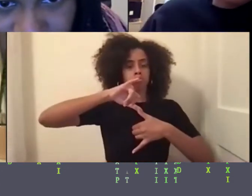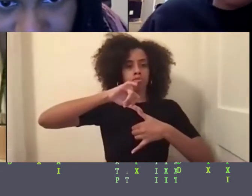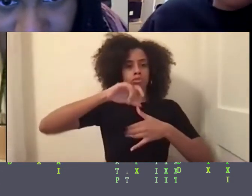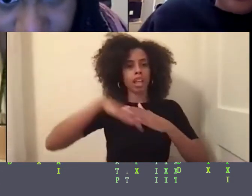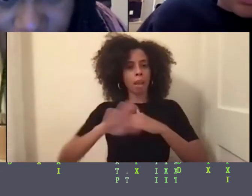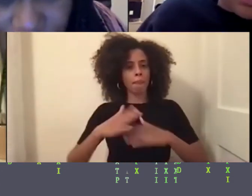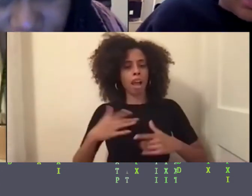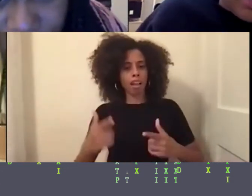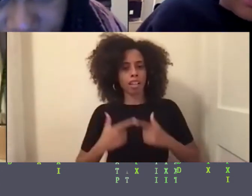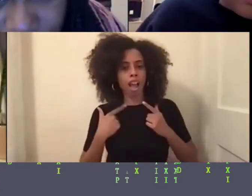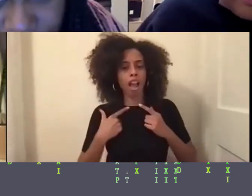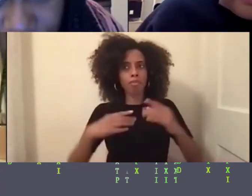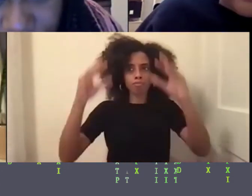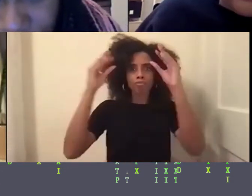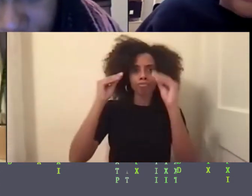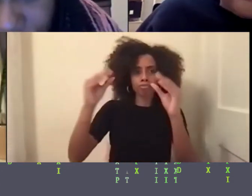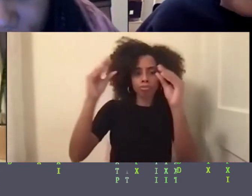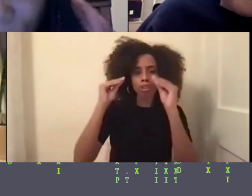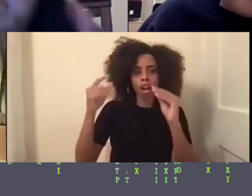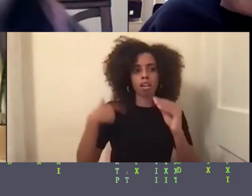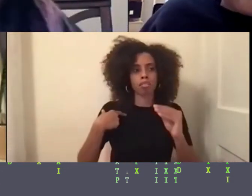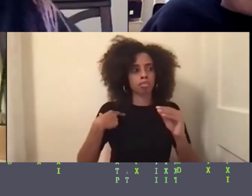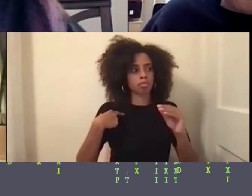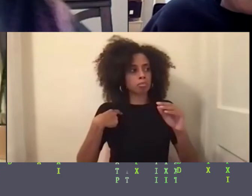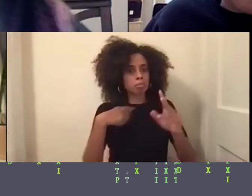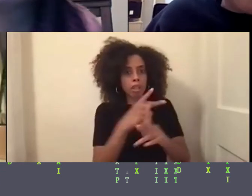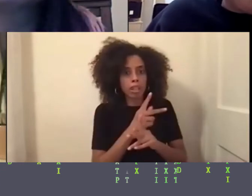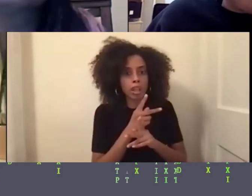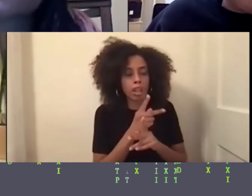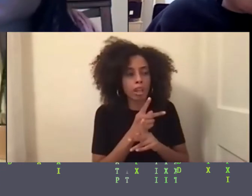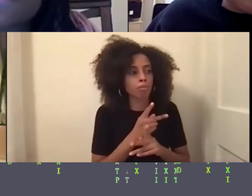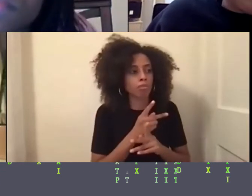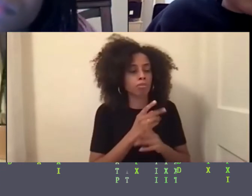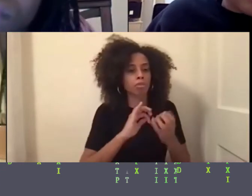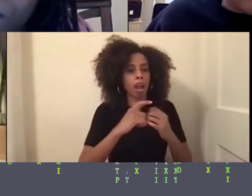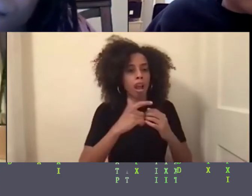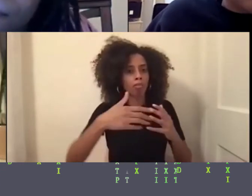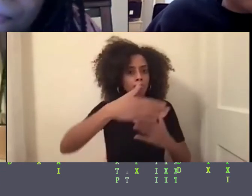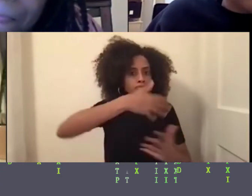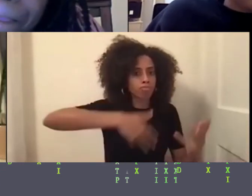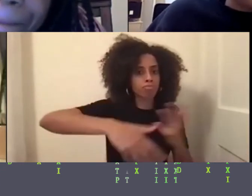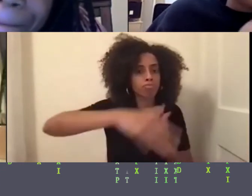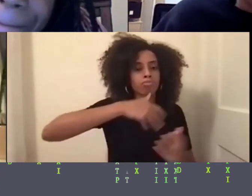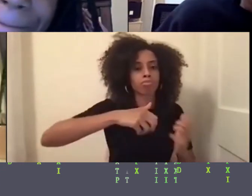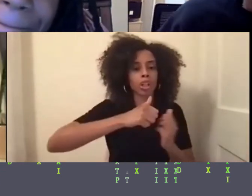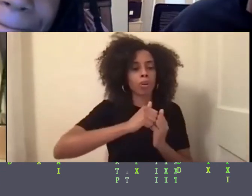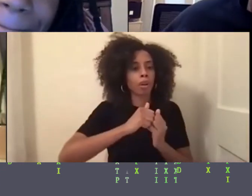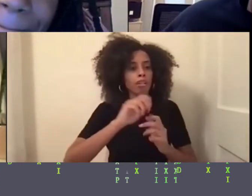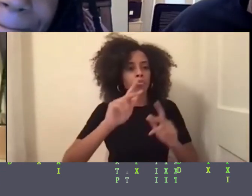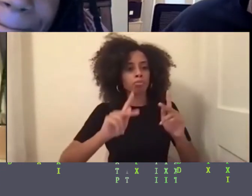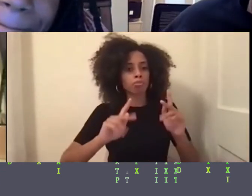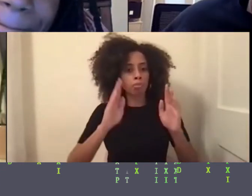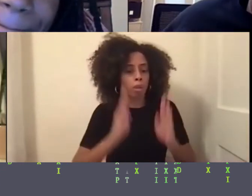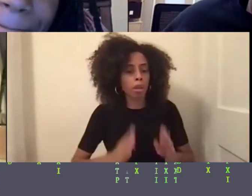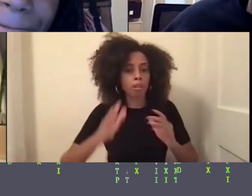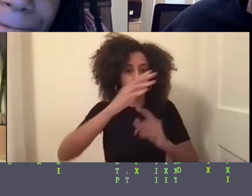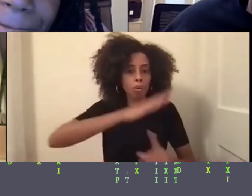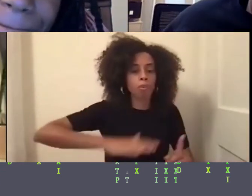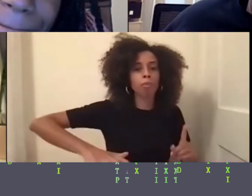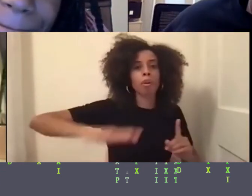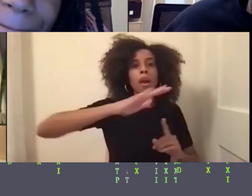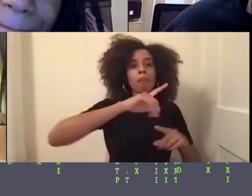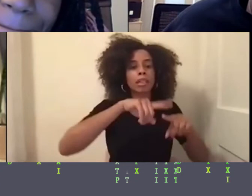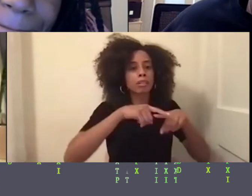being careful about how I interact with individuals around me, depending on the setting. I was wondering if anyone has had to go through the same type of